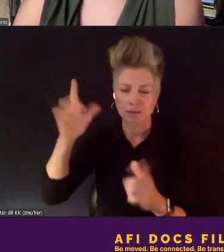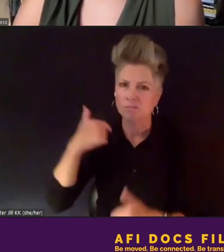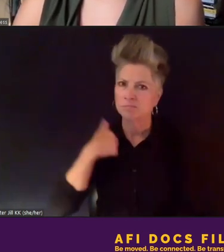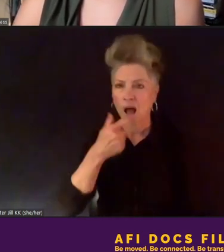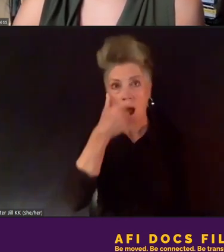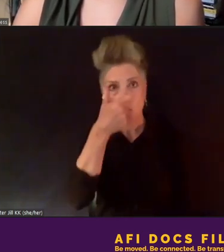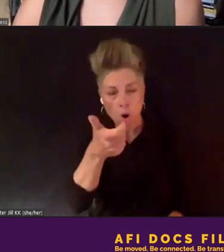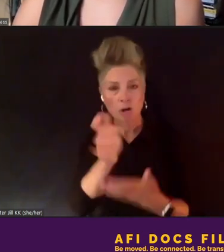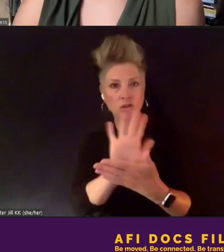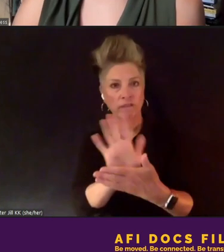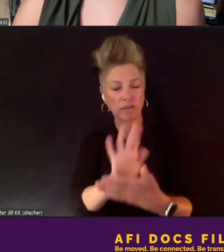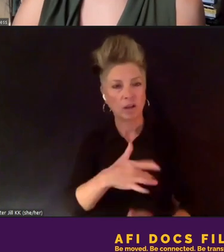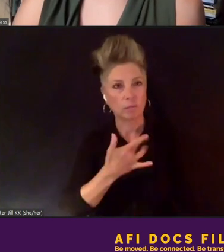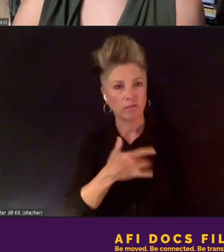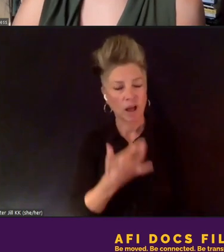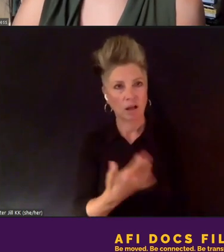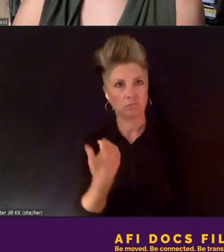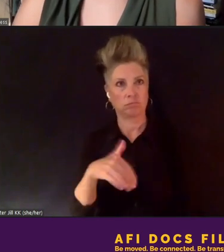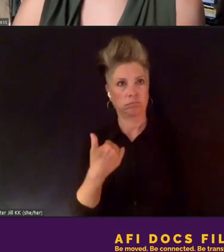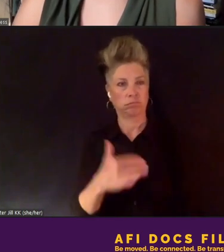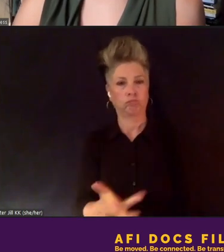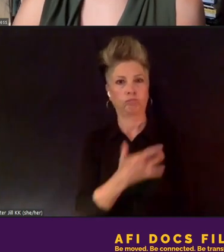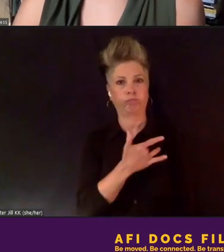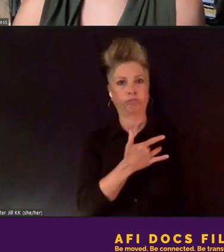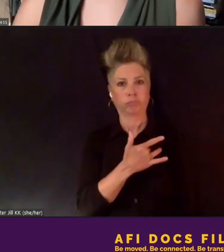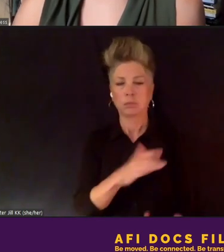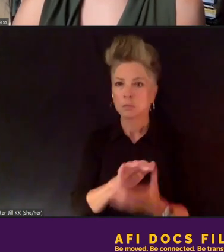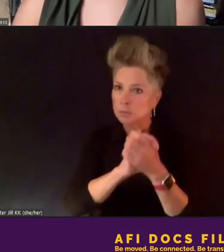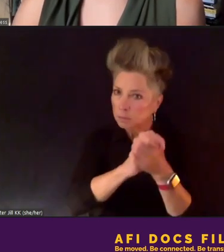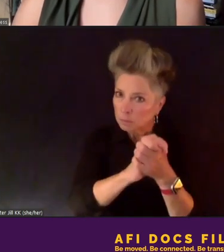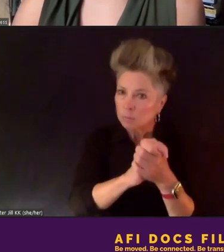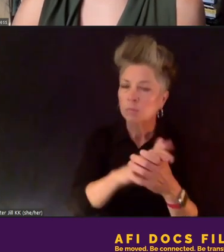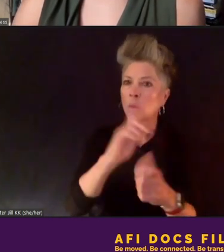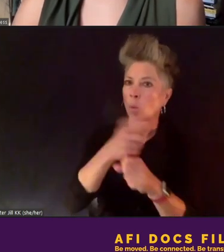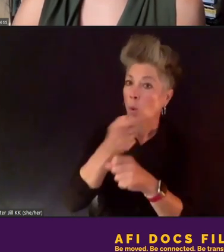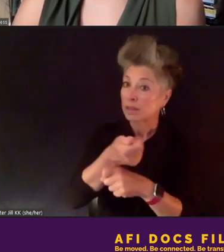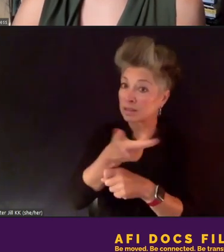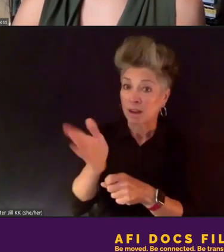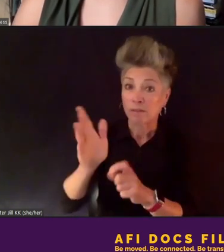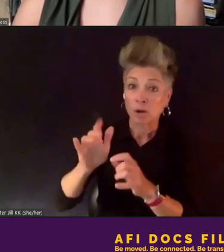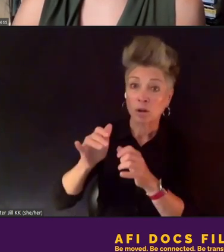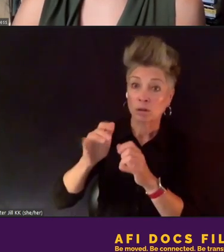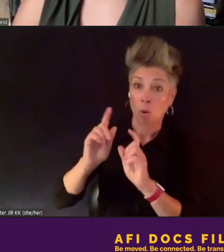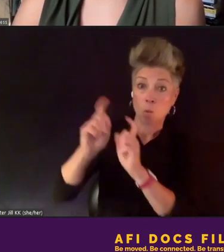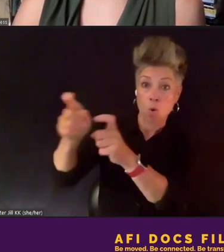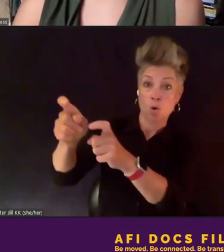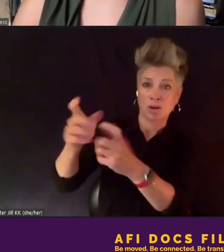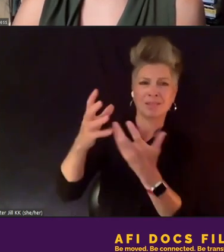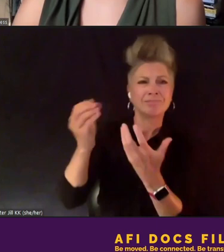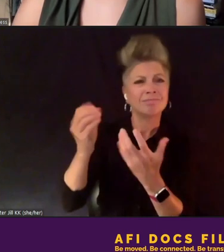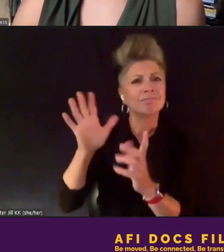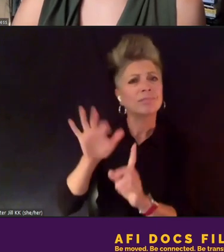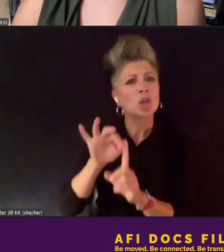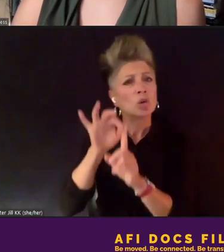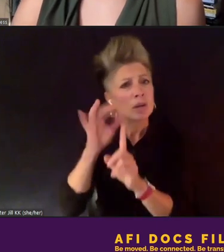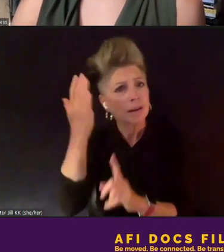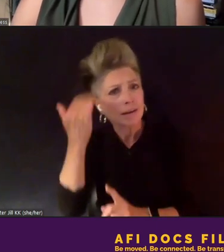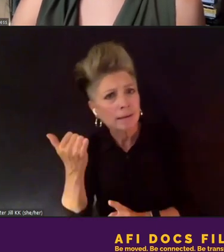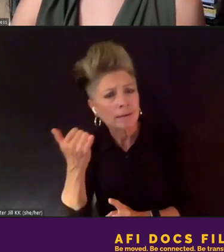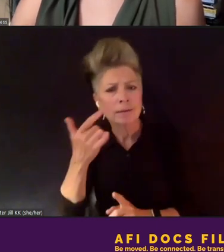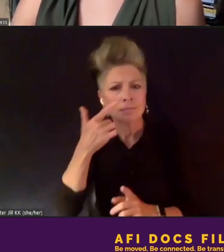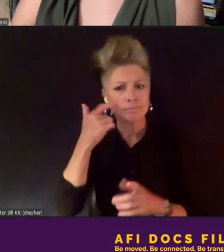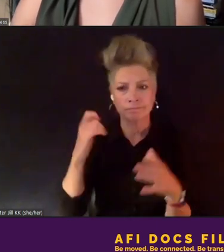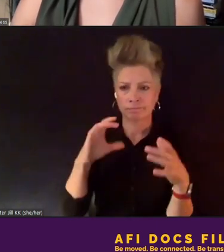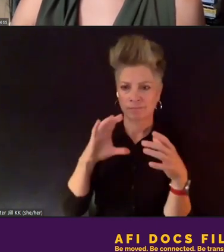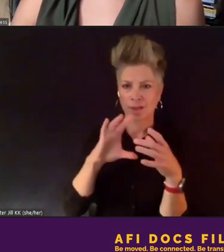congratulations. I know it's won several awards, and what was unique about it, I think, is it was kind of the story that we